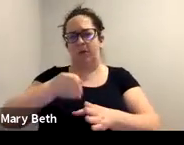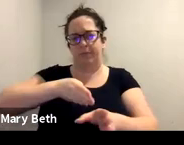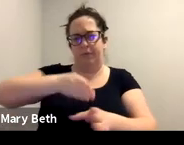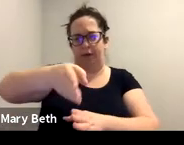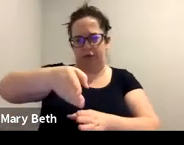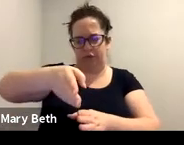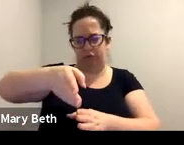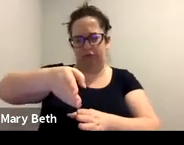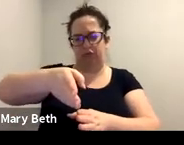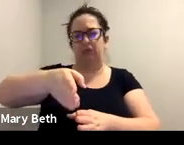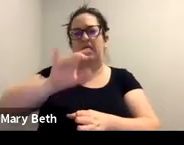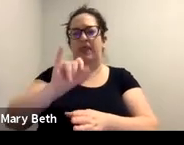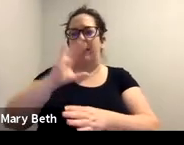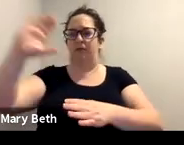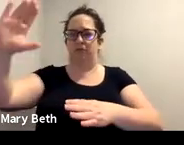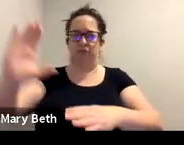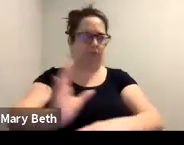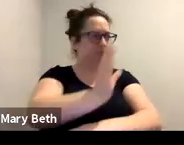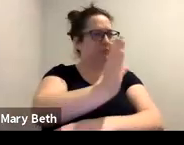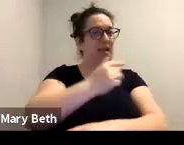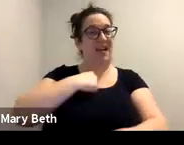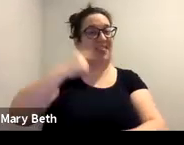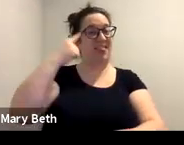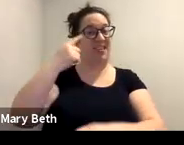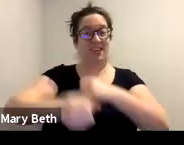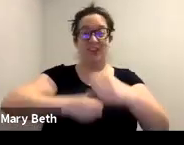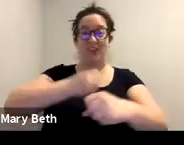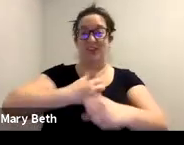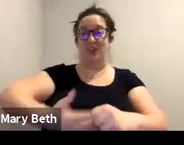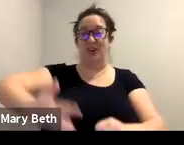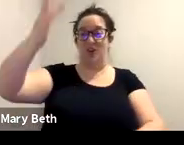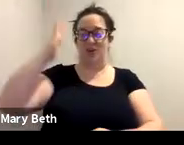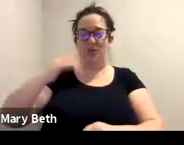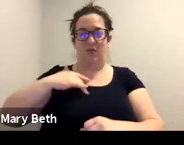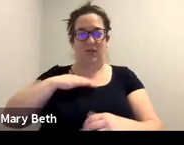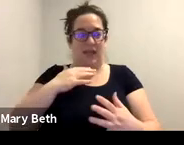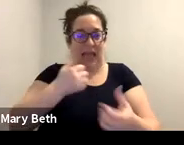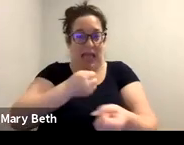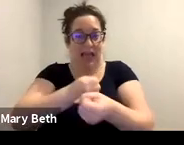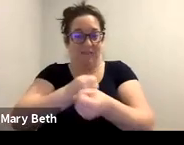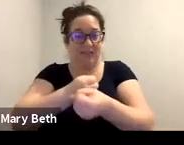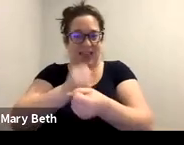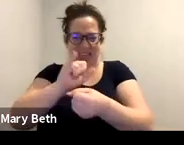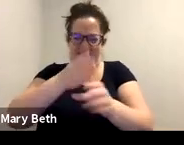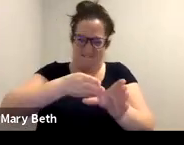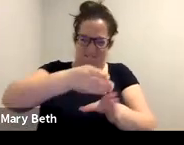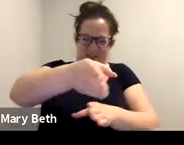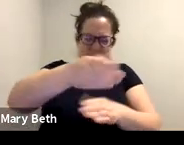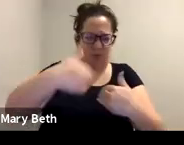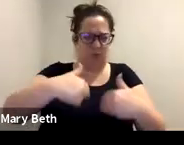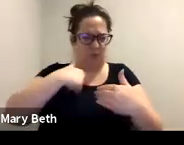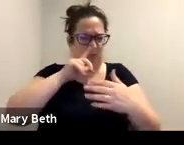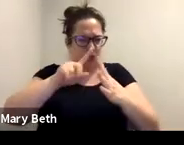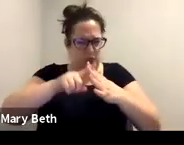uh, you know, years ago when the advocacy field was really developing, when we realized that, you know,